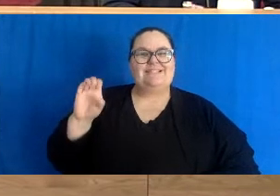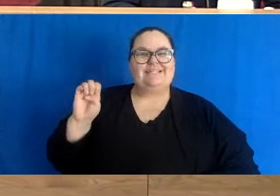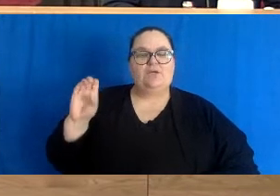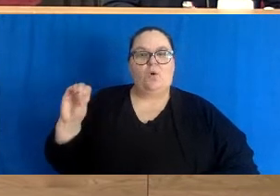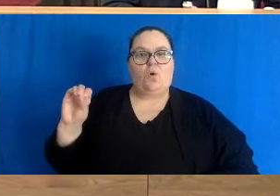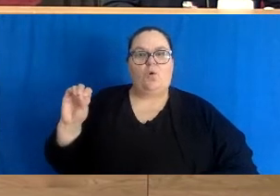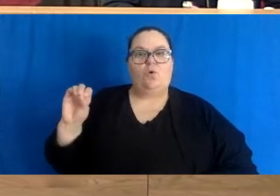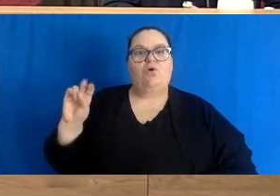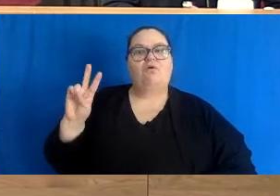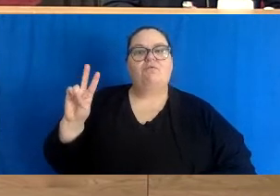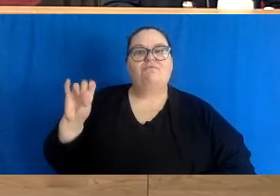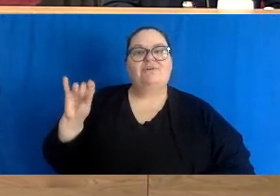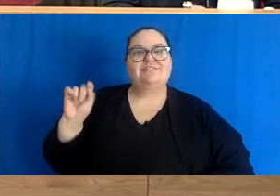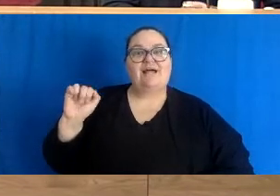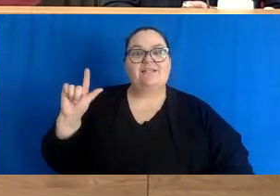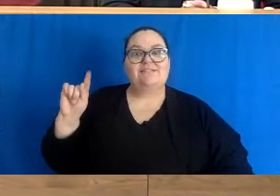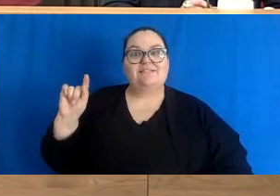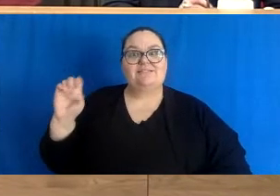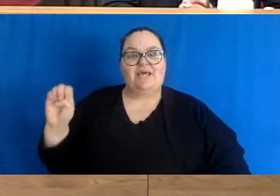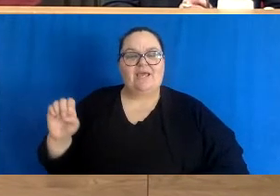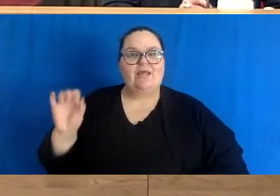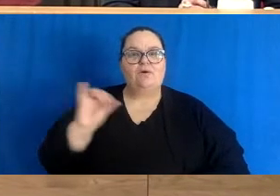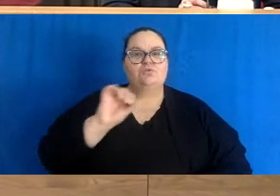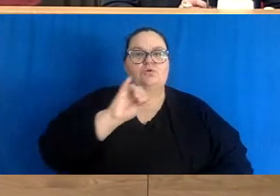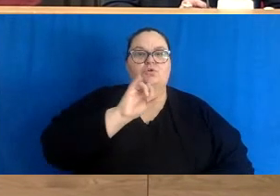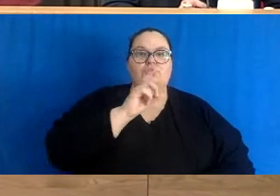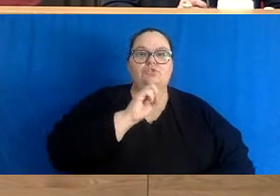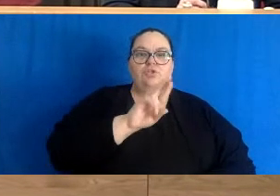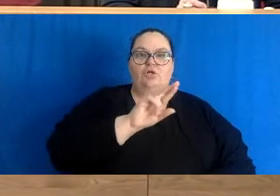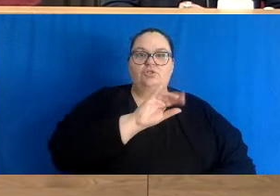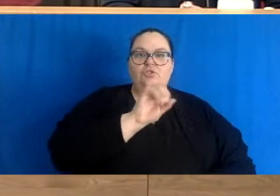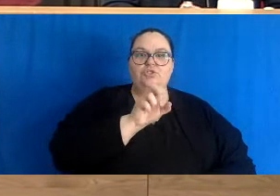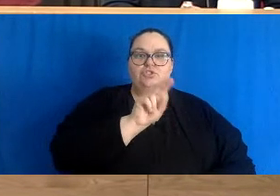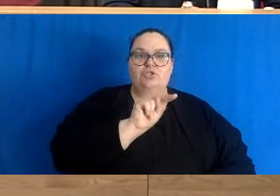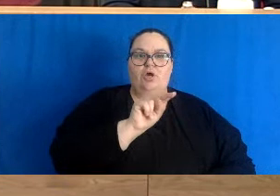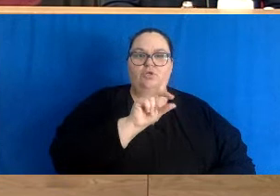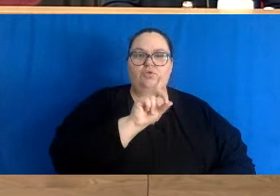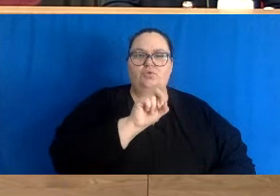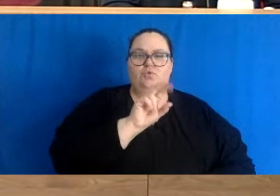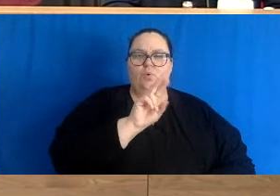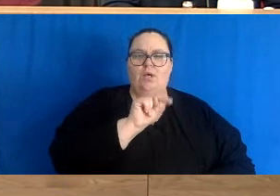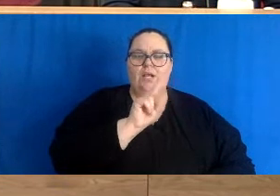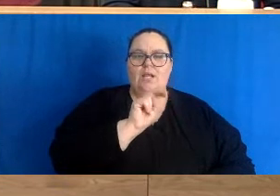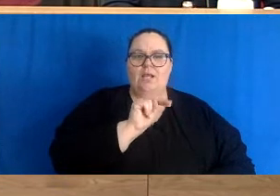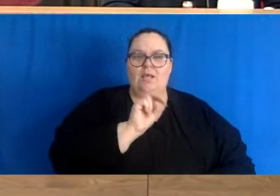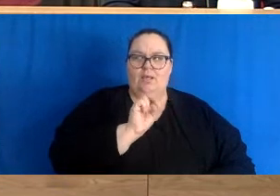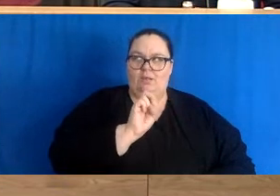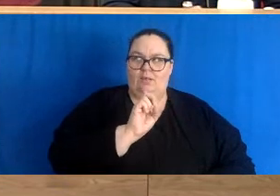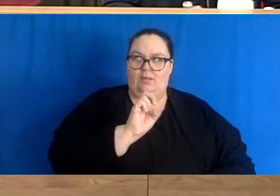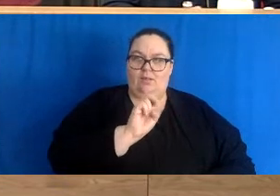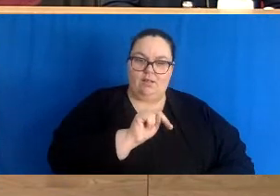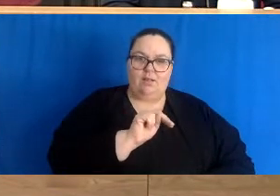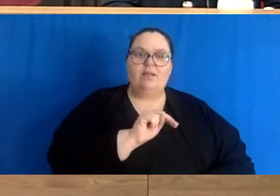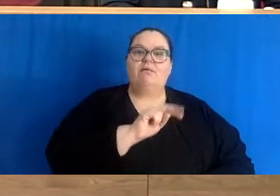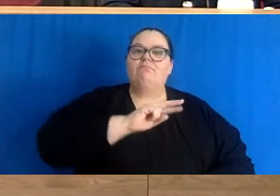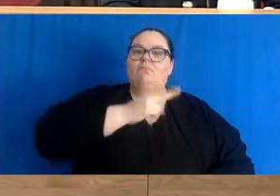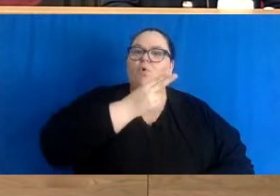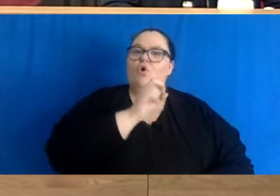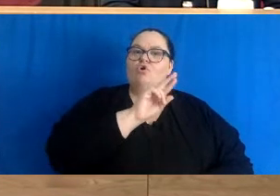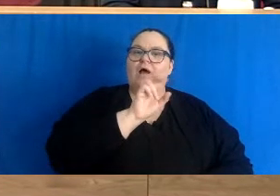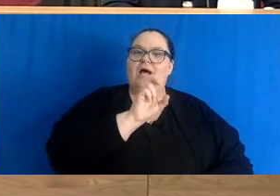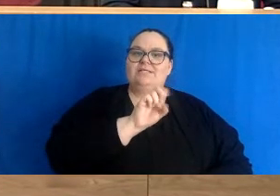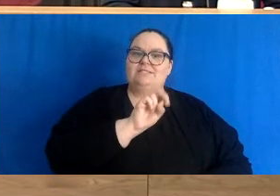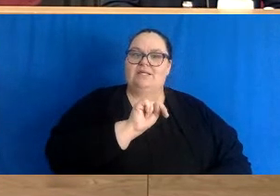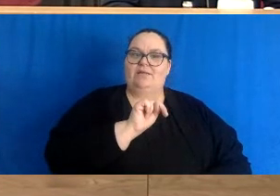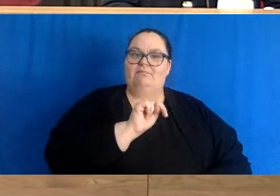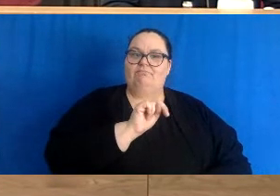Health Network, and Dr. Dornan, interim CEO of the Horizon Health Network, are present in the room should you have any questions